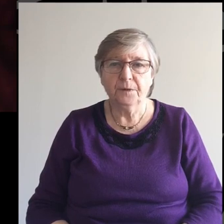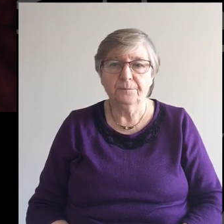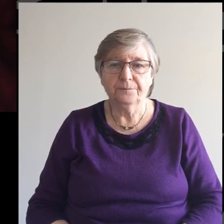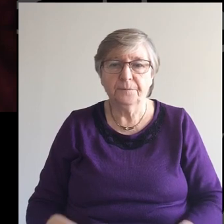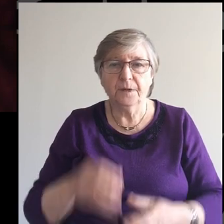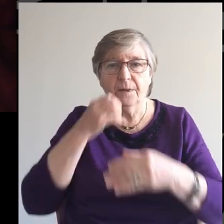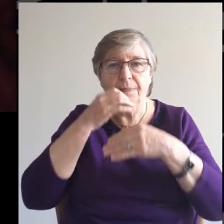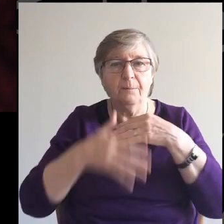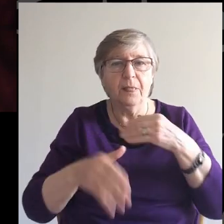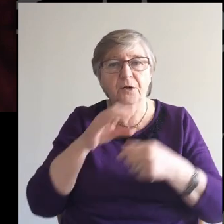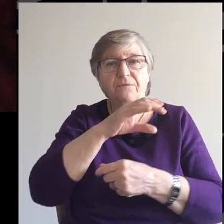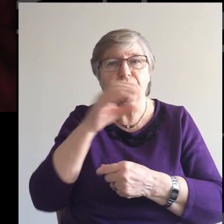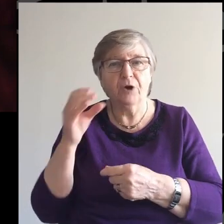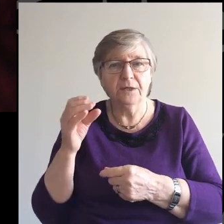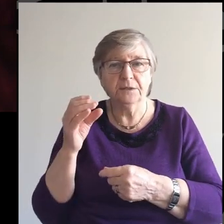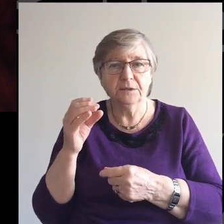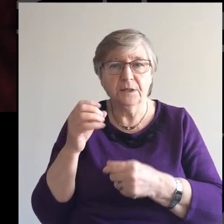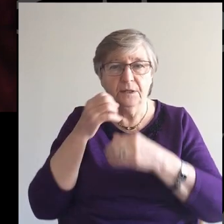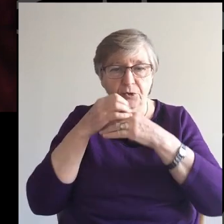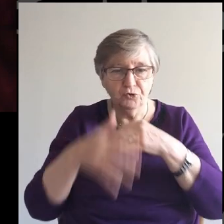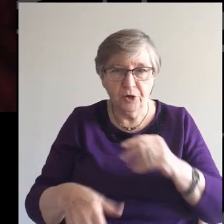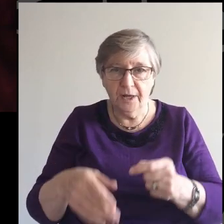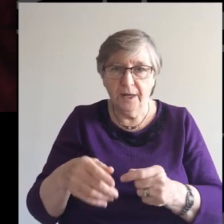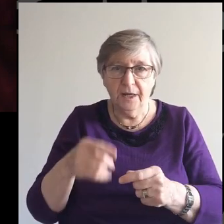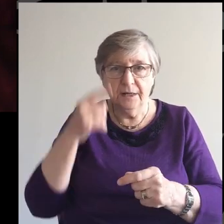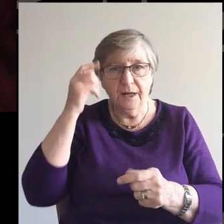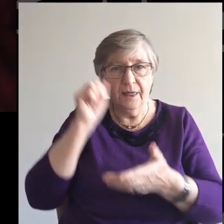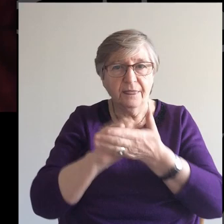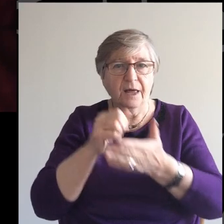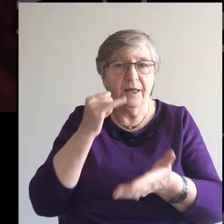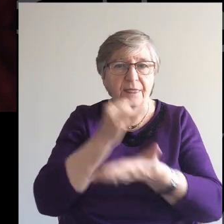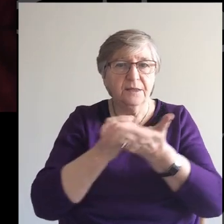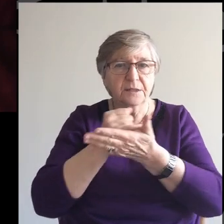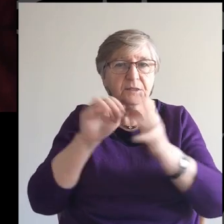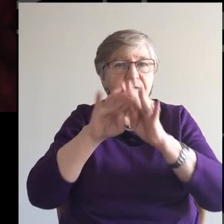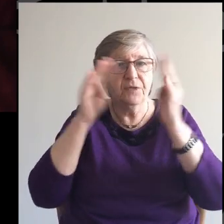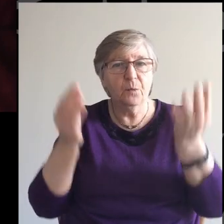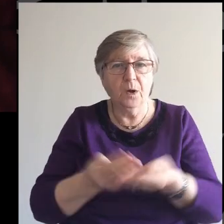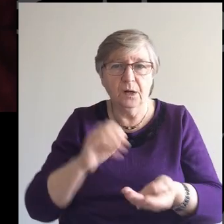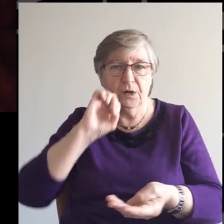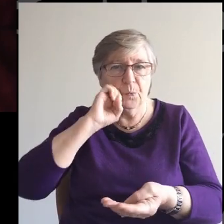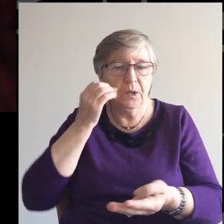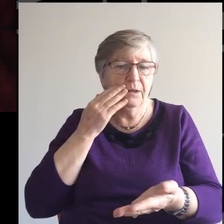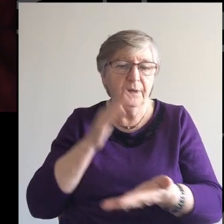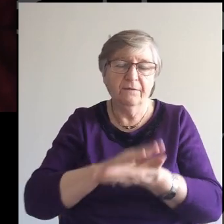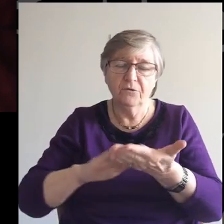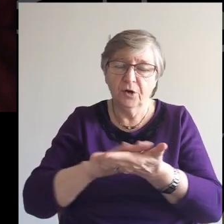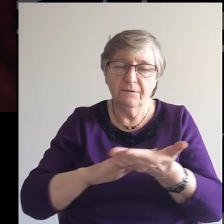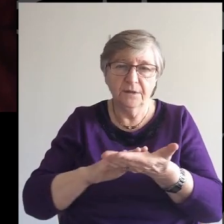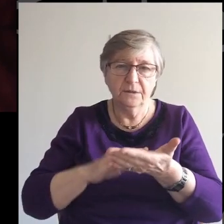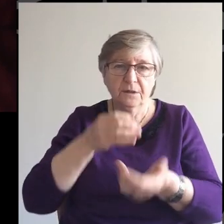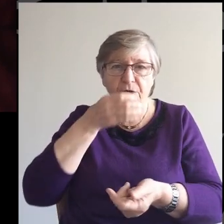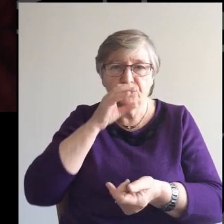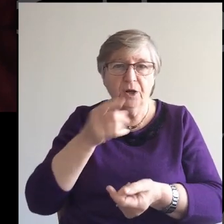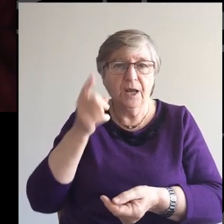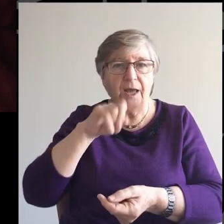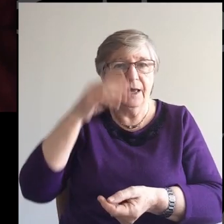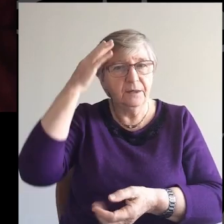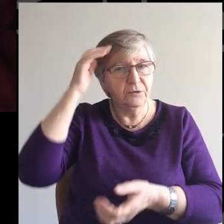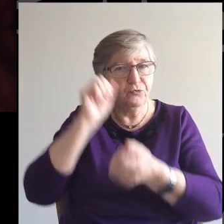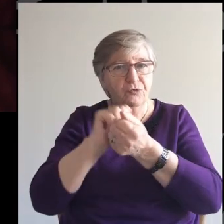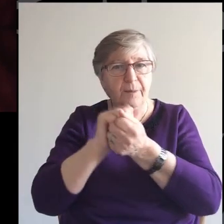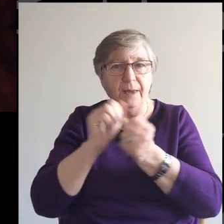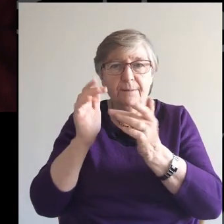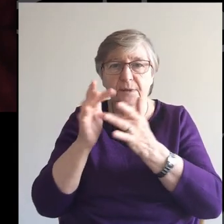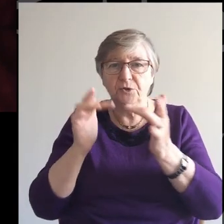And the blood of Christ Shed that the sins of the world Might be forgiven Drink from it Remembering